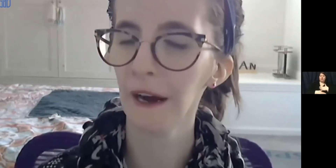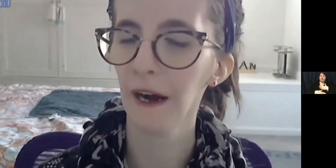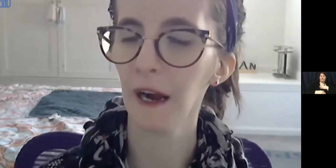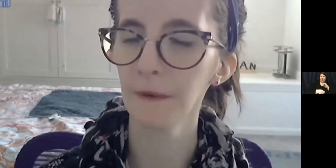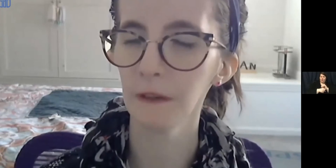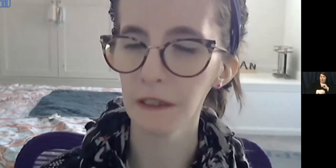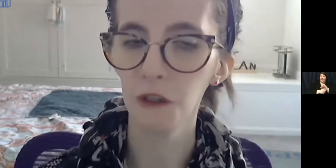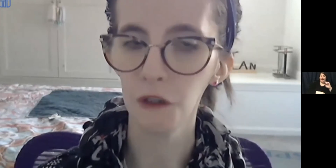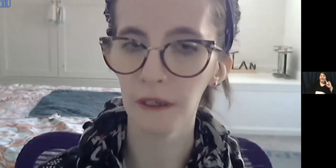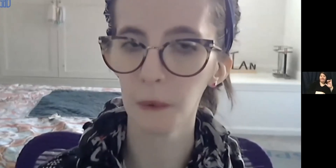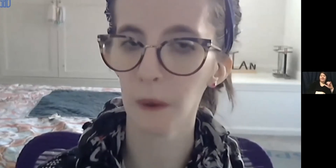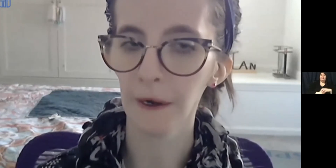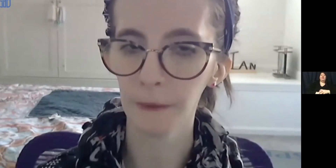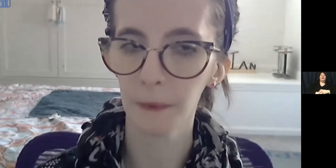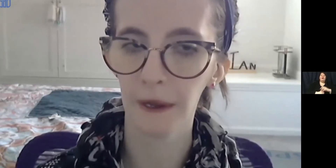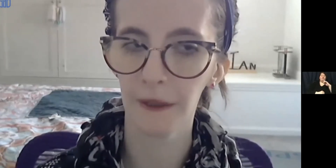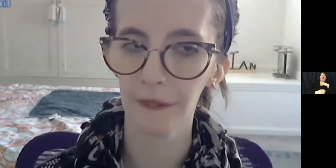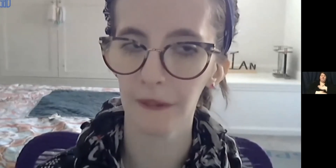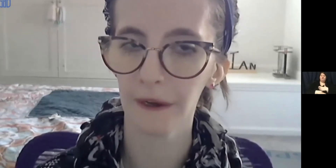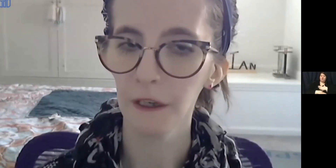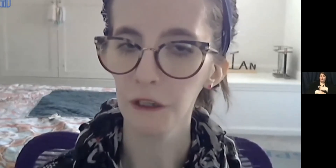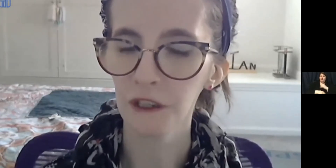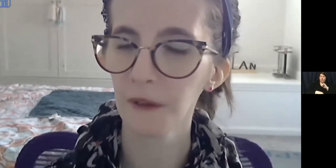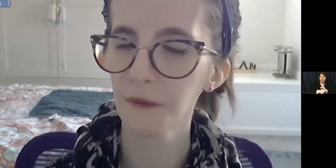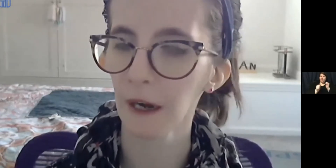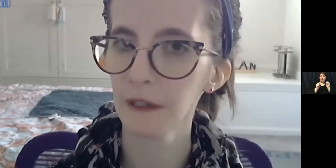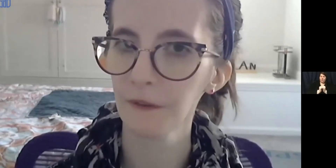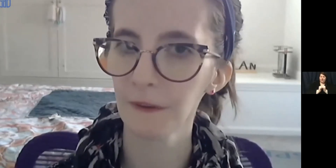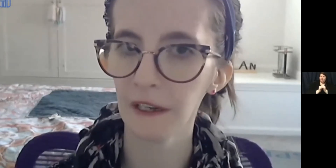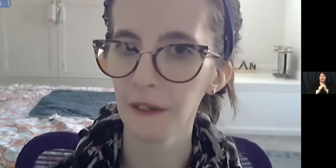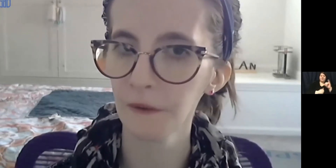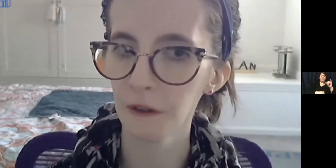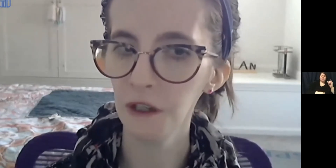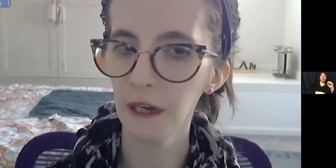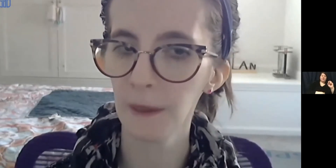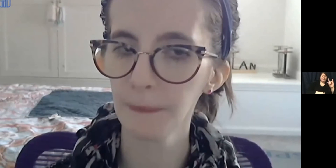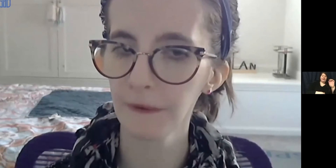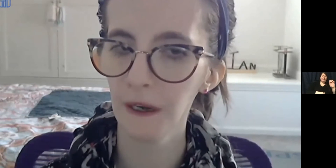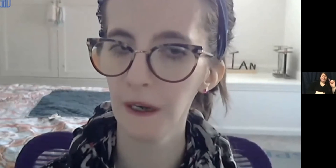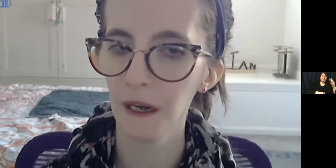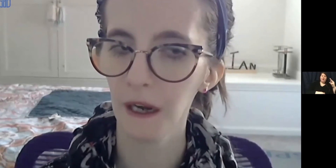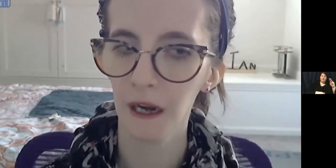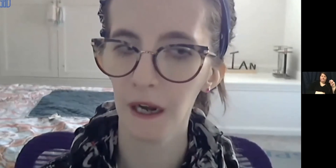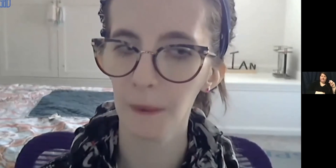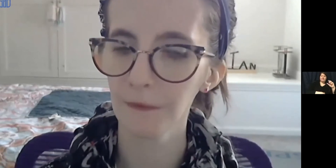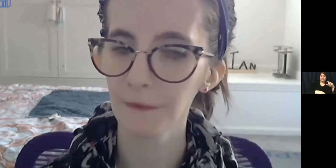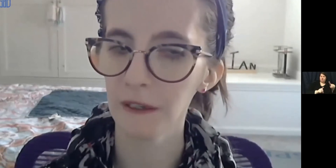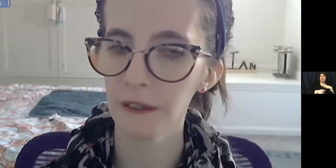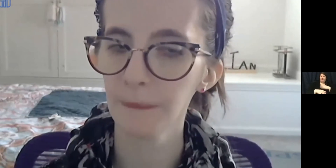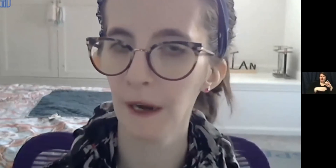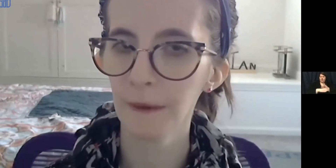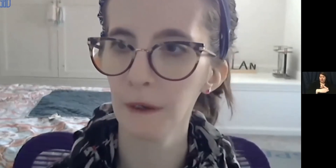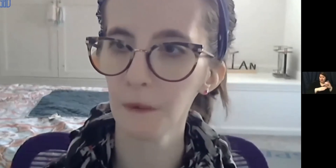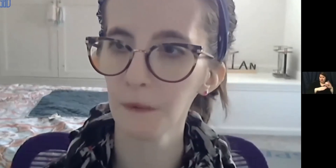I really enjoyed working with Chanel Thomas for my internship with